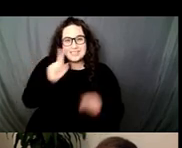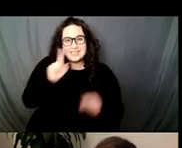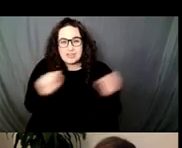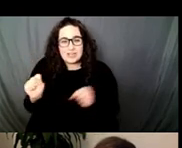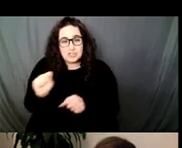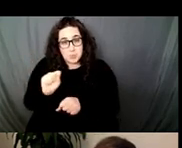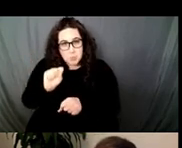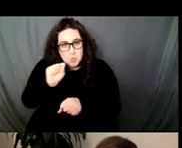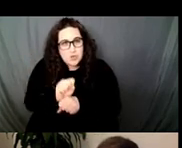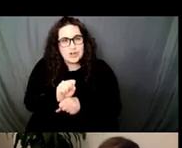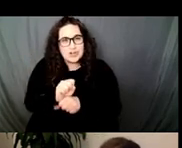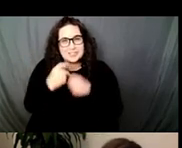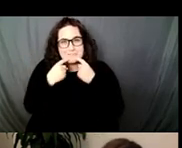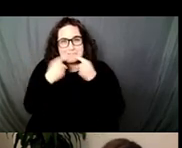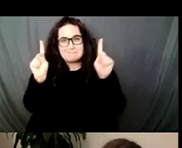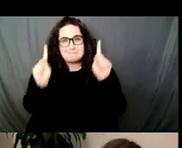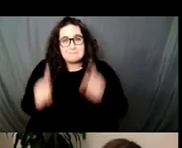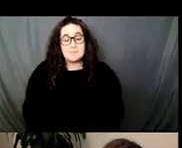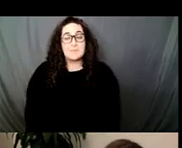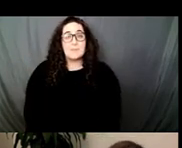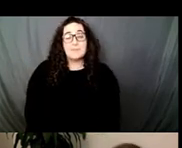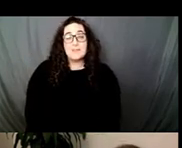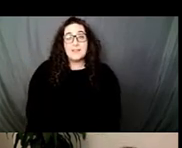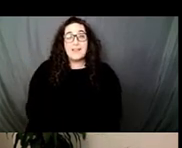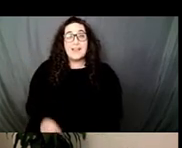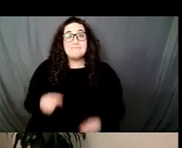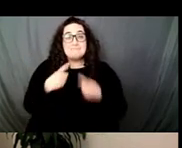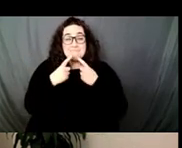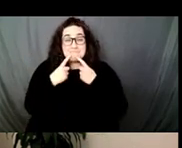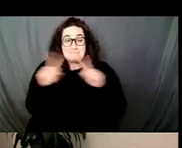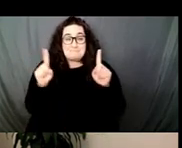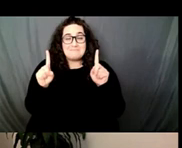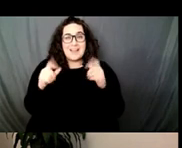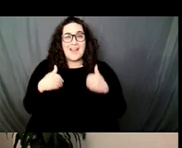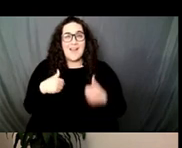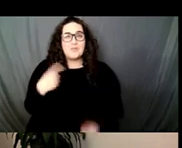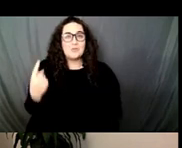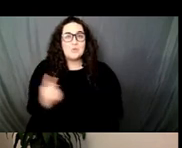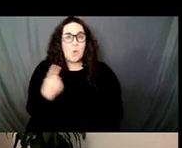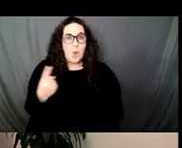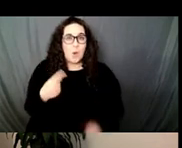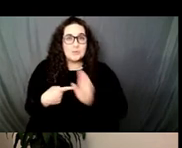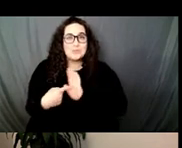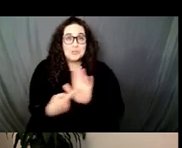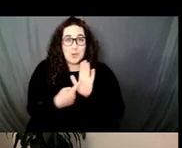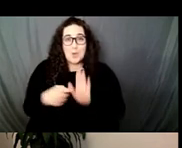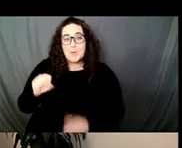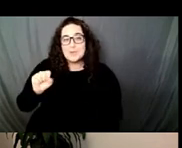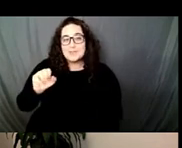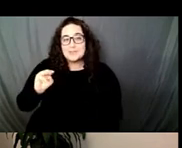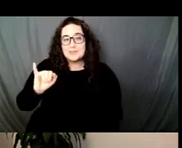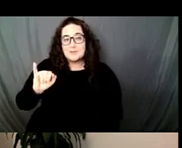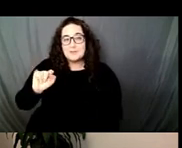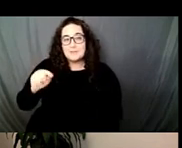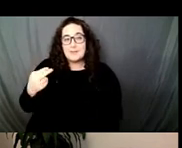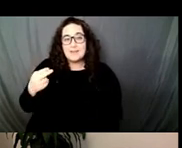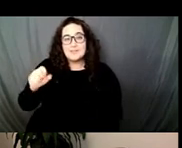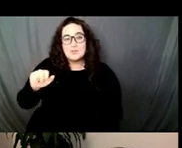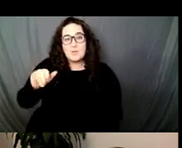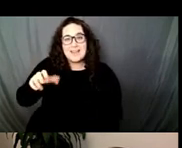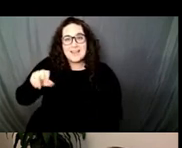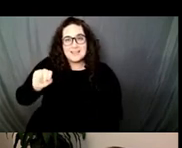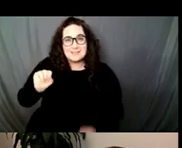solo show at the Smithsonian Institute's Hirschhorn Museum, just a stone's throw away from the phobic bubble of U.S. Congress.